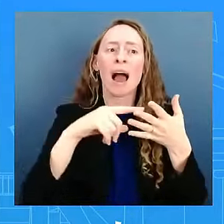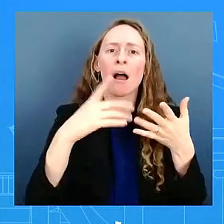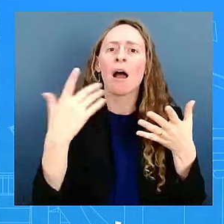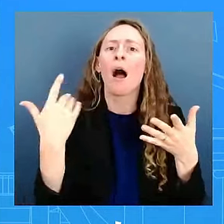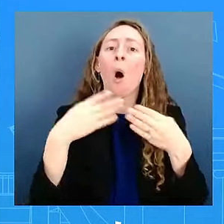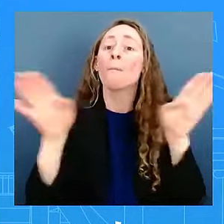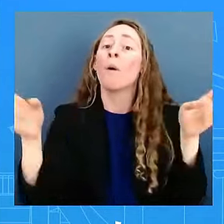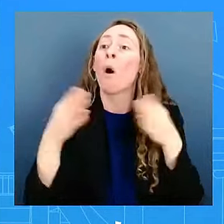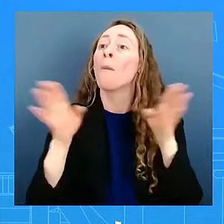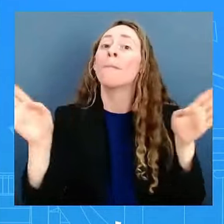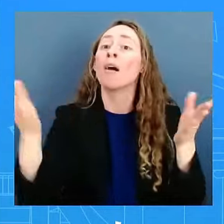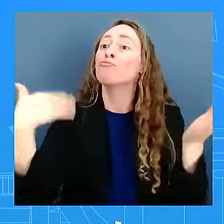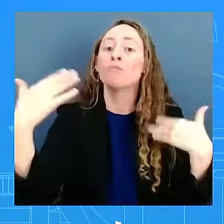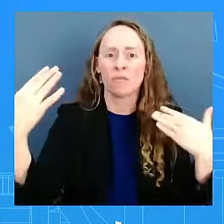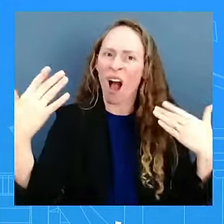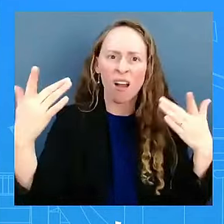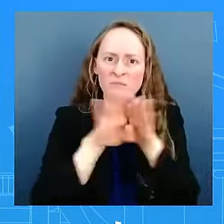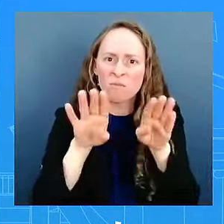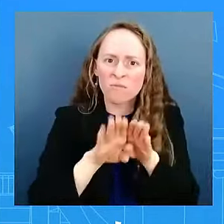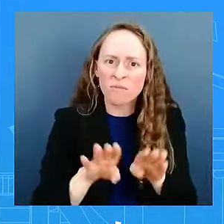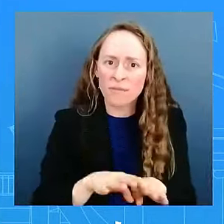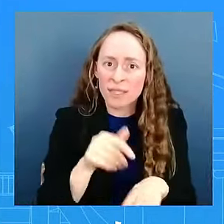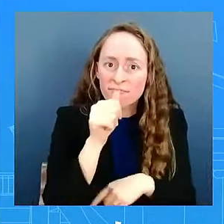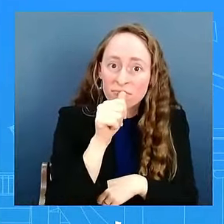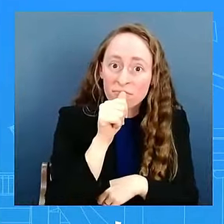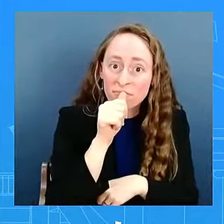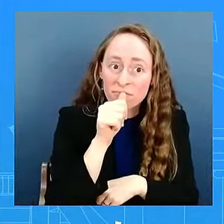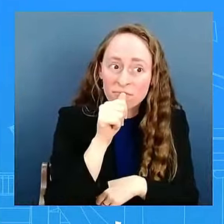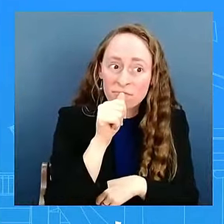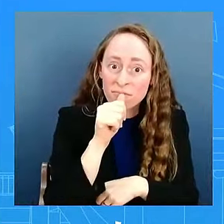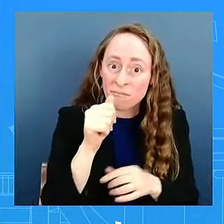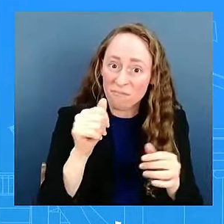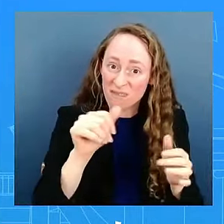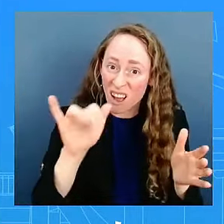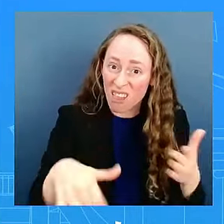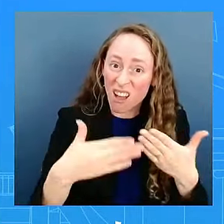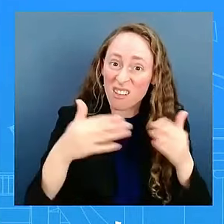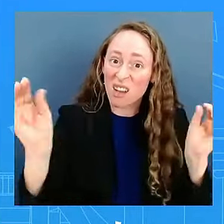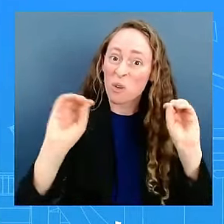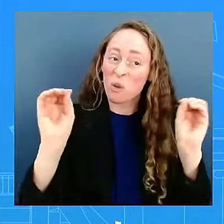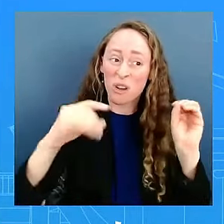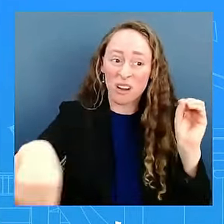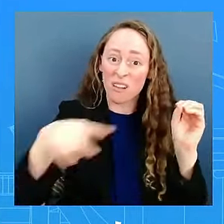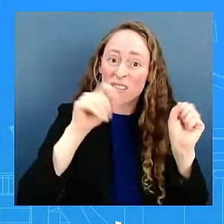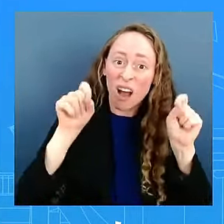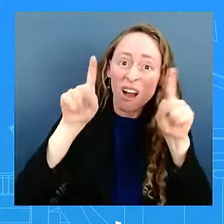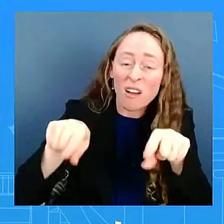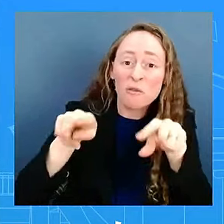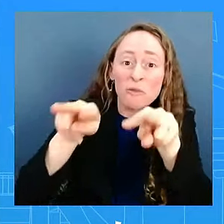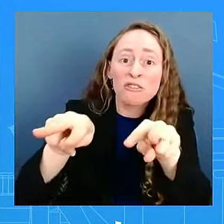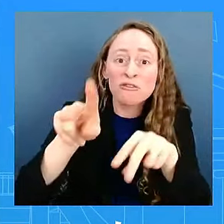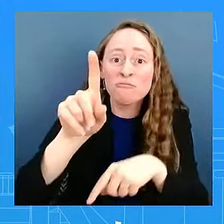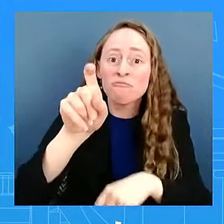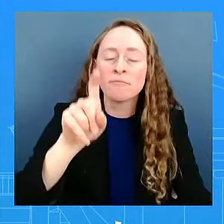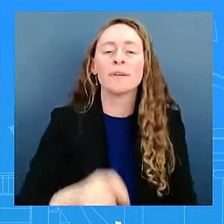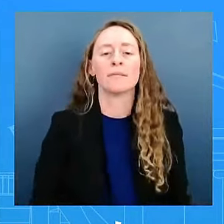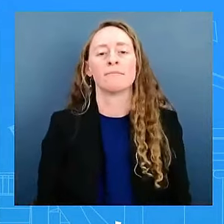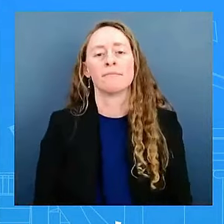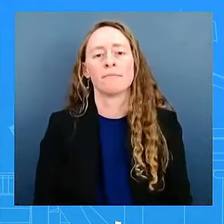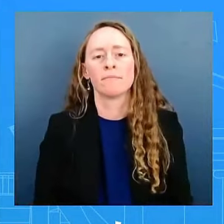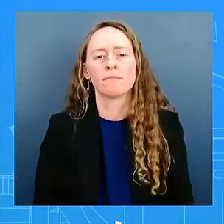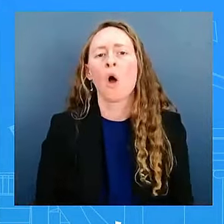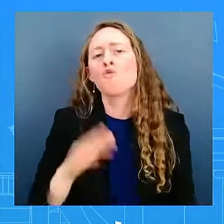to be the standard operating procedure by the caller? it's not. You're going to, I can tell you right now, you could expect to see from him and hear him tomorrow, the president,